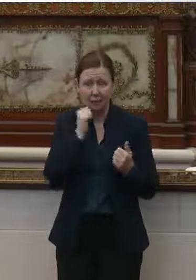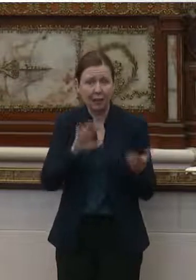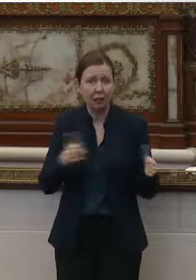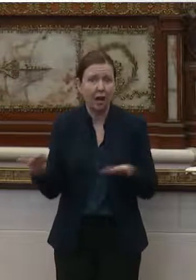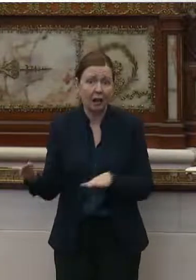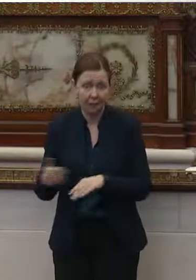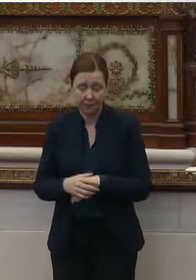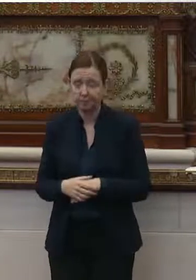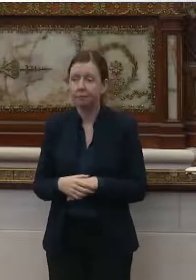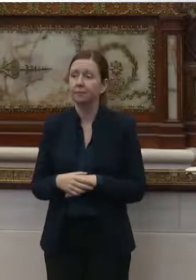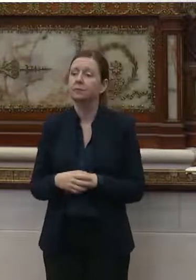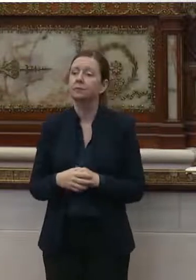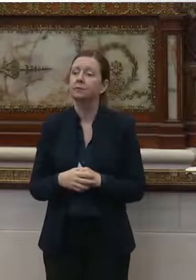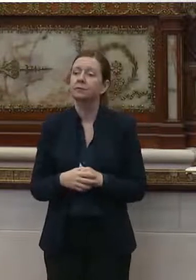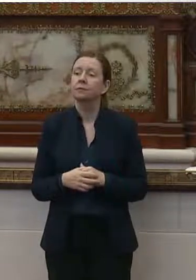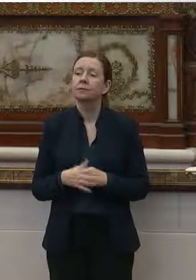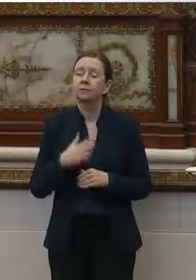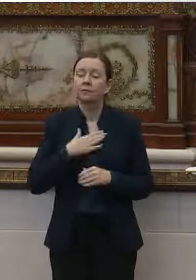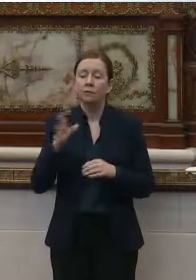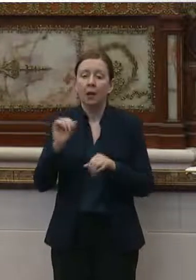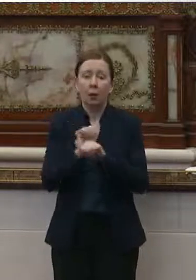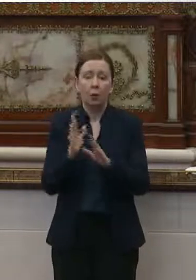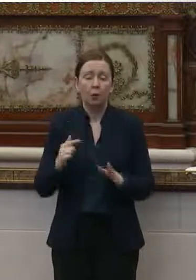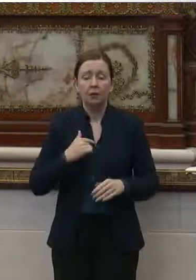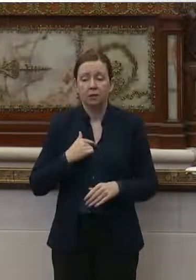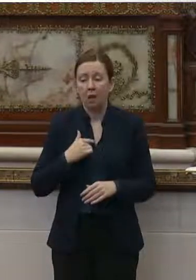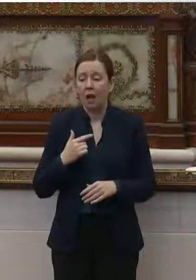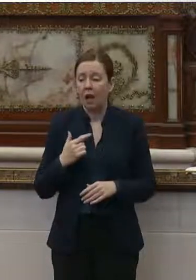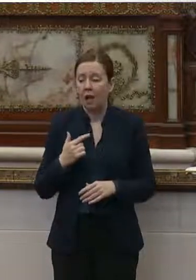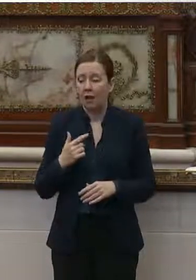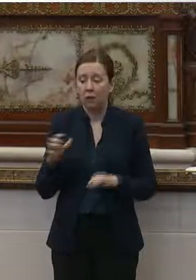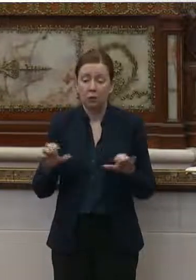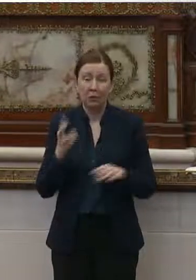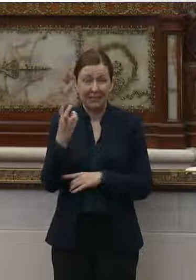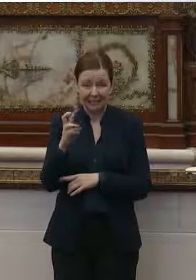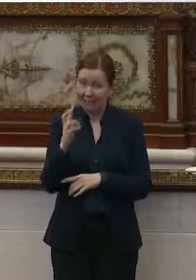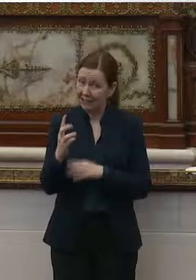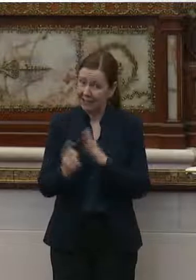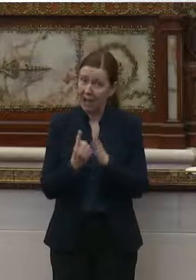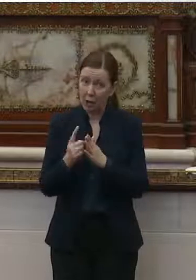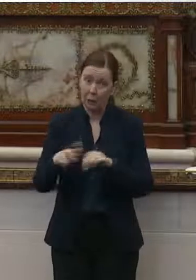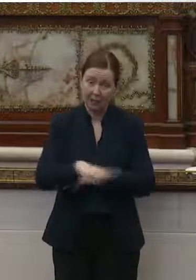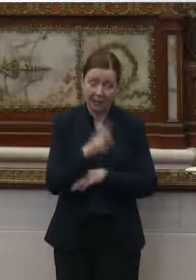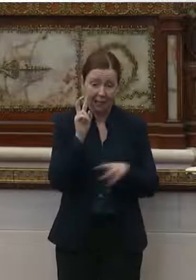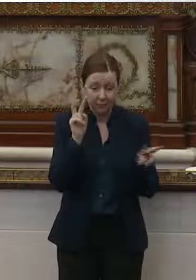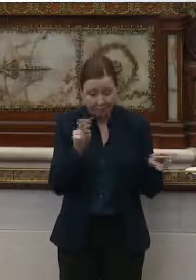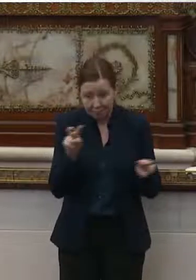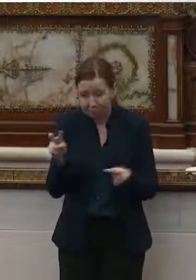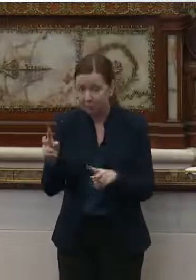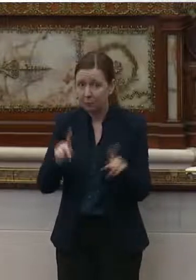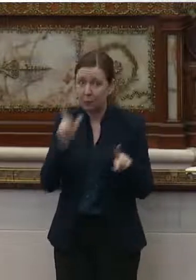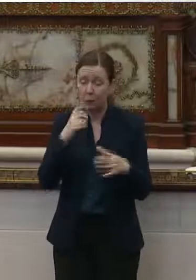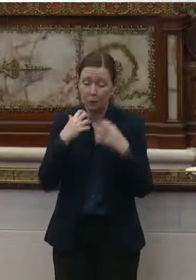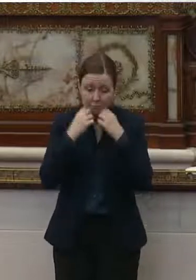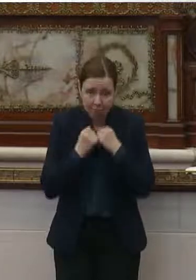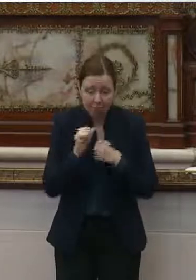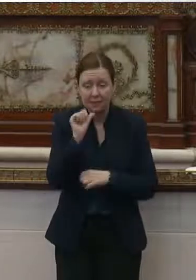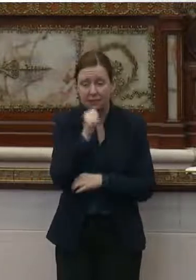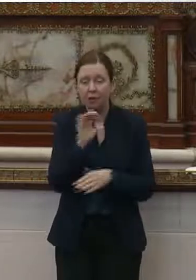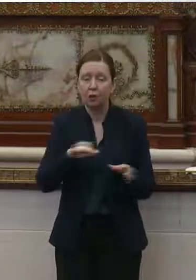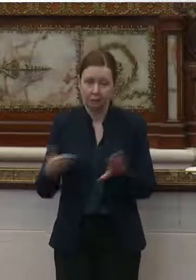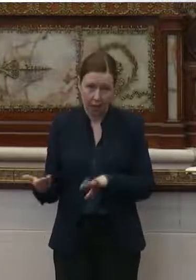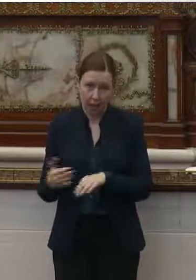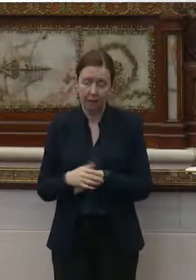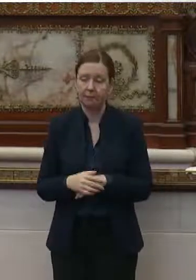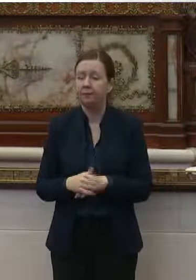dying. My coworkers and I were putting in 16 hour days watching those we care for suffer and die.